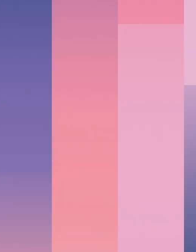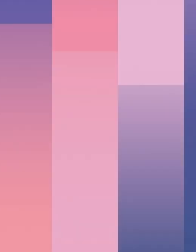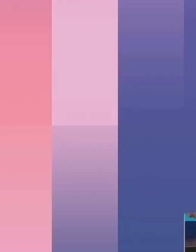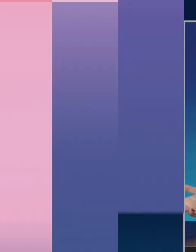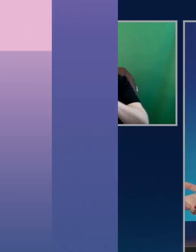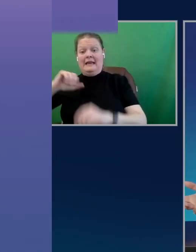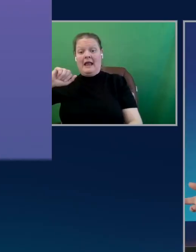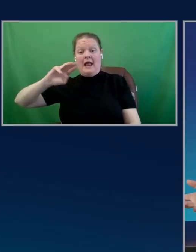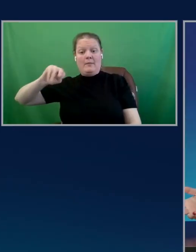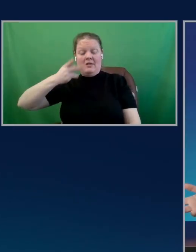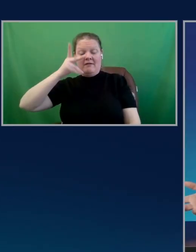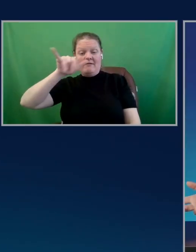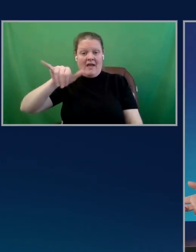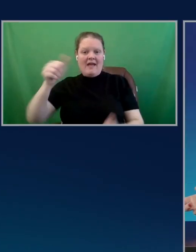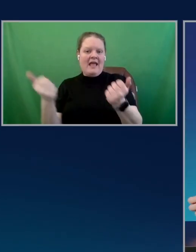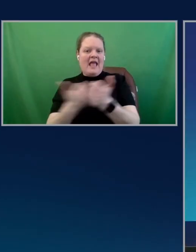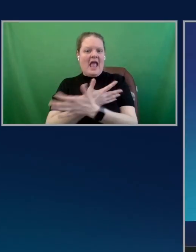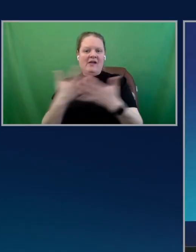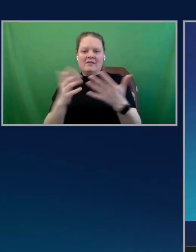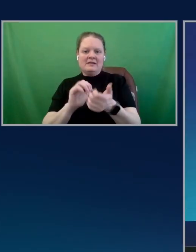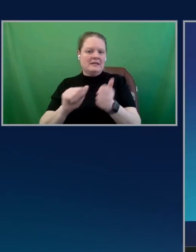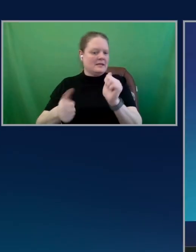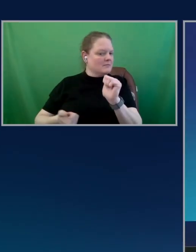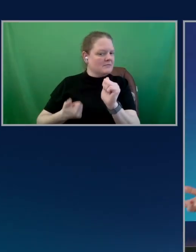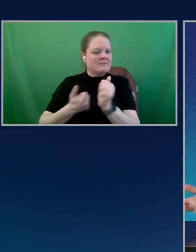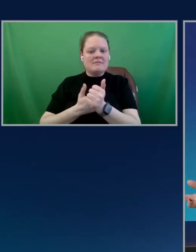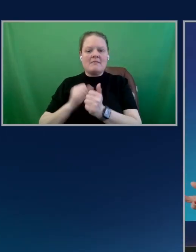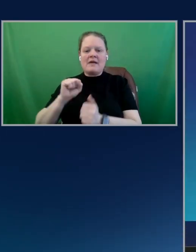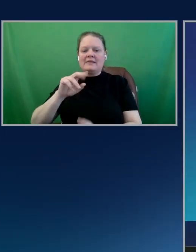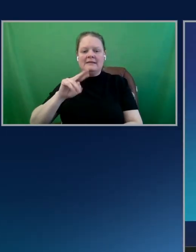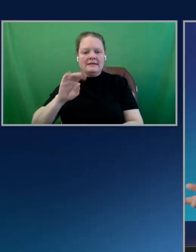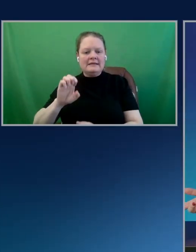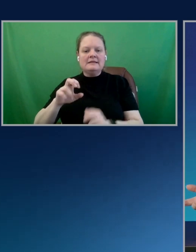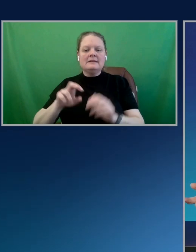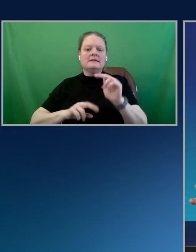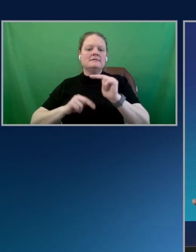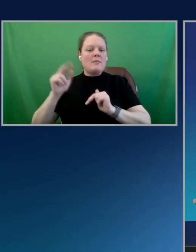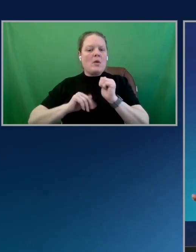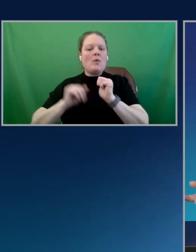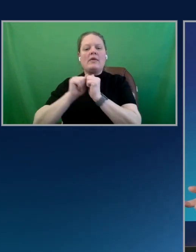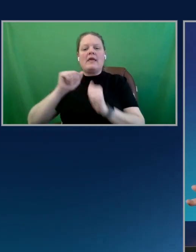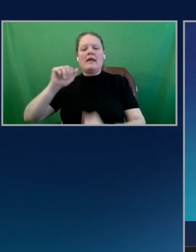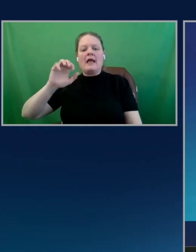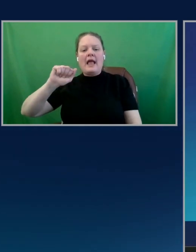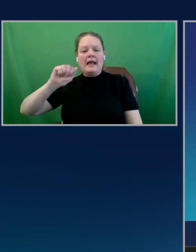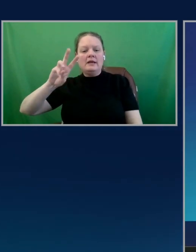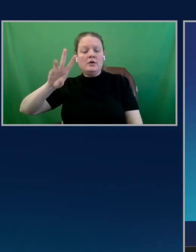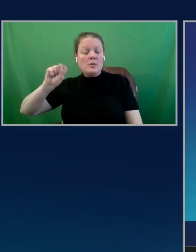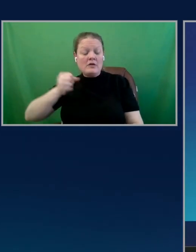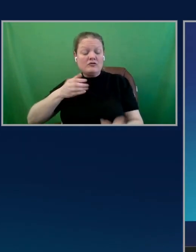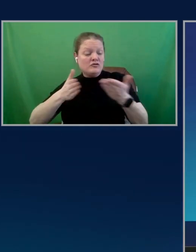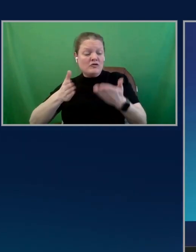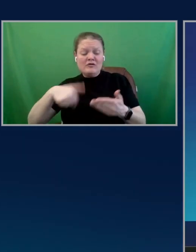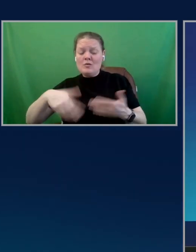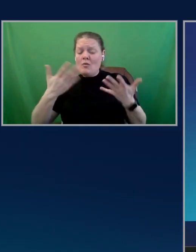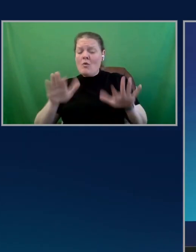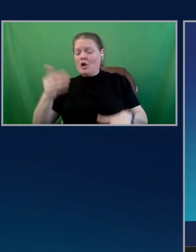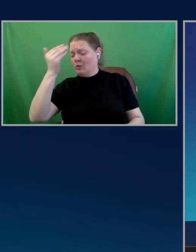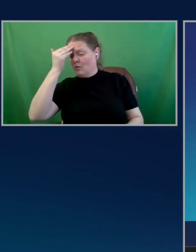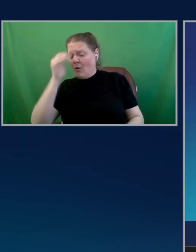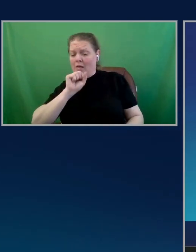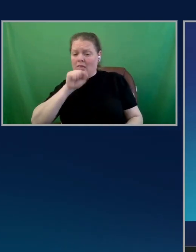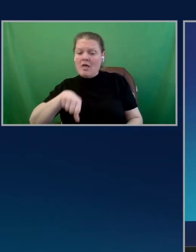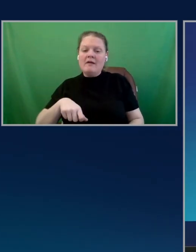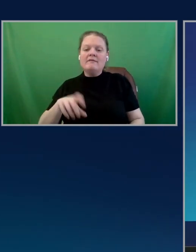everything behind the scenes is built with the AWS services that you might know and love. So the data